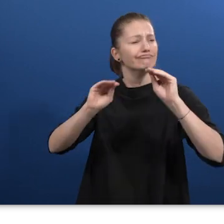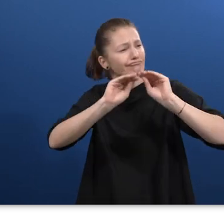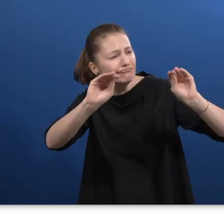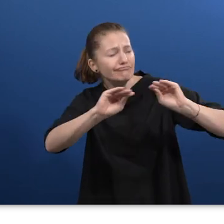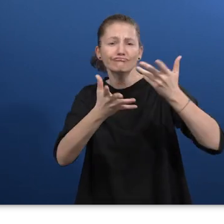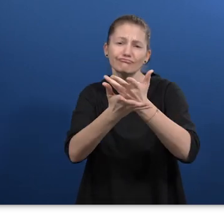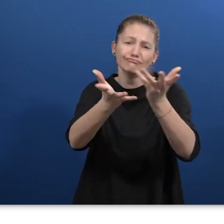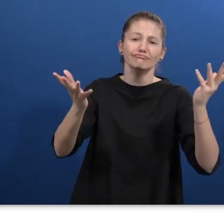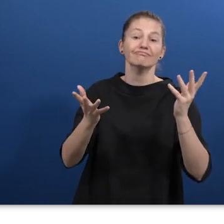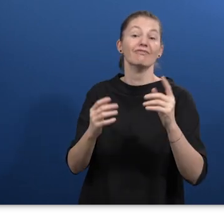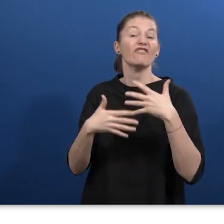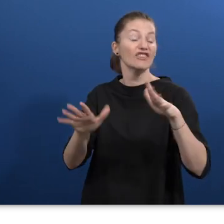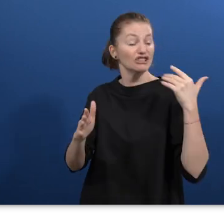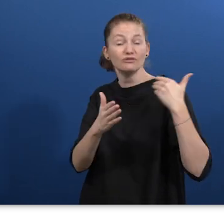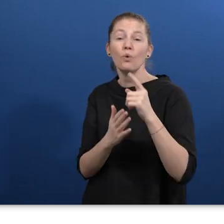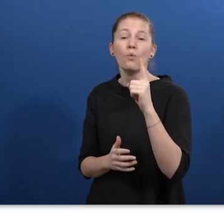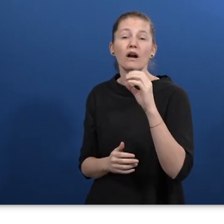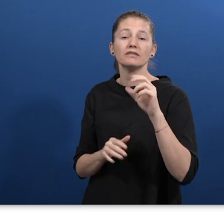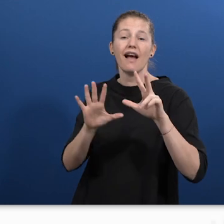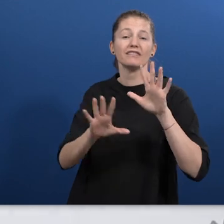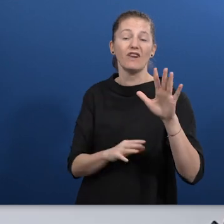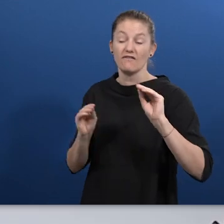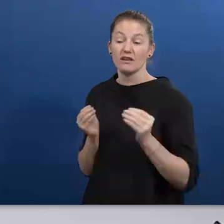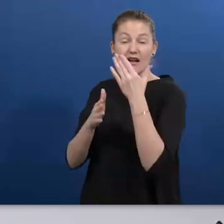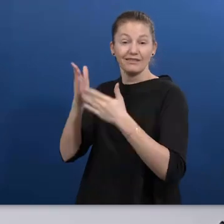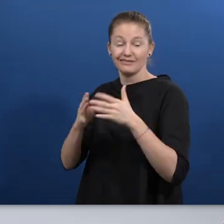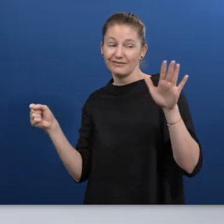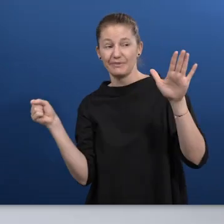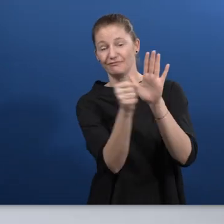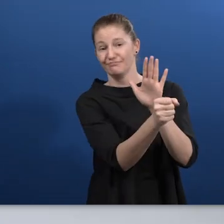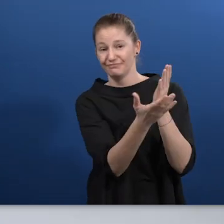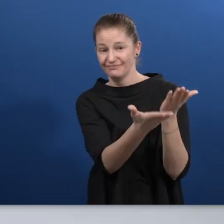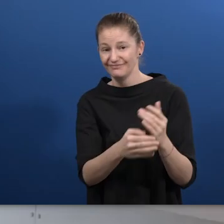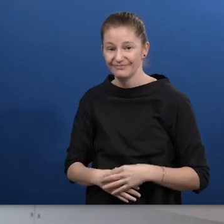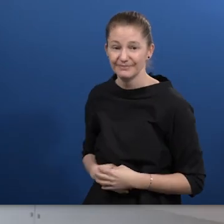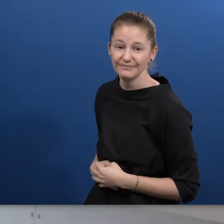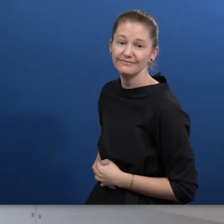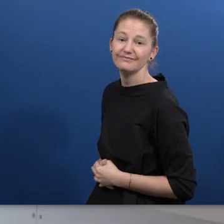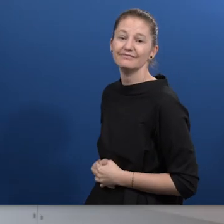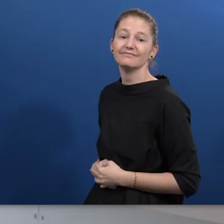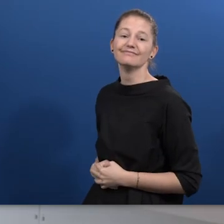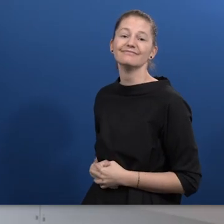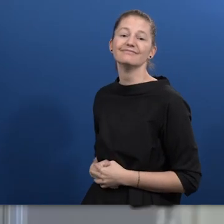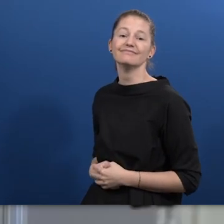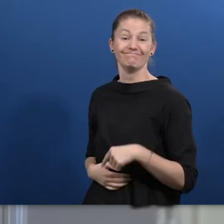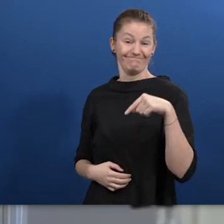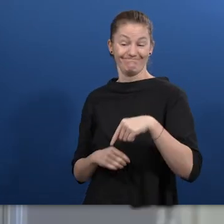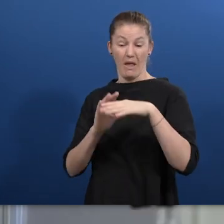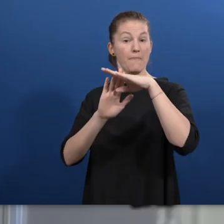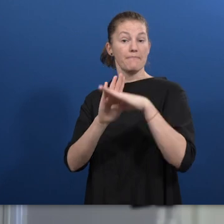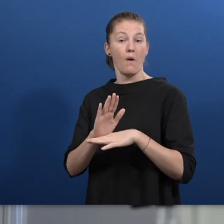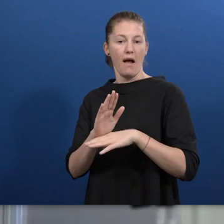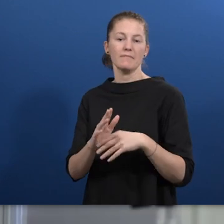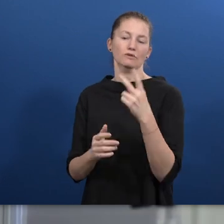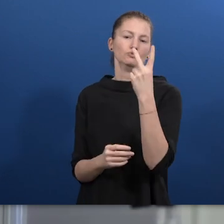MyAbilityTalentProgramm. Wolfgang Kovac, managing partner and co-founder. The program tries to solve two important